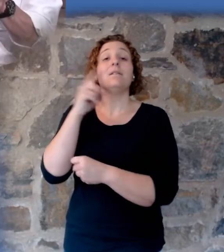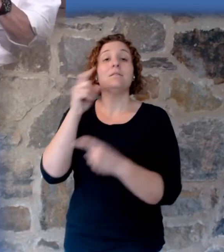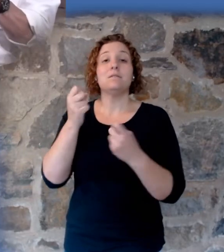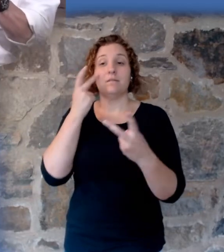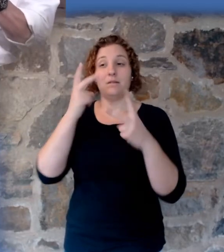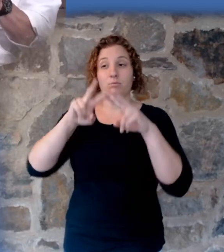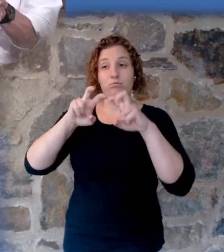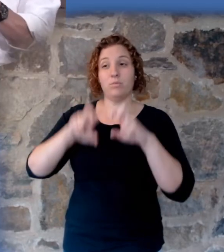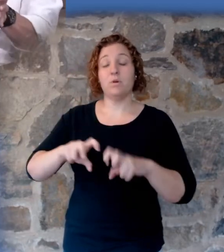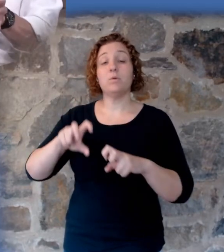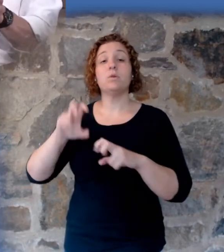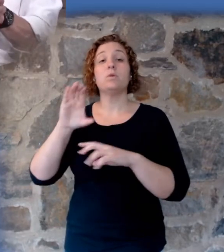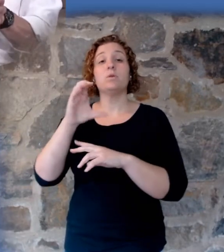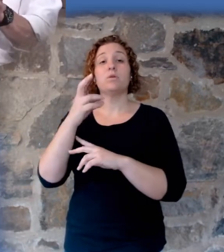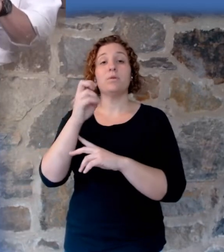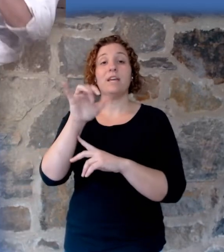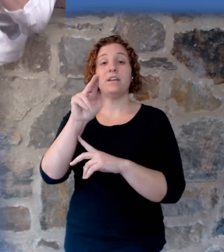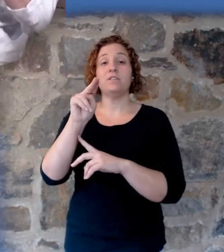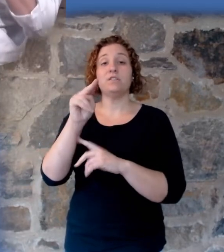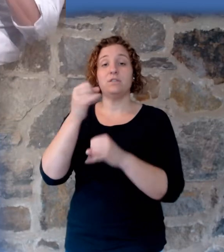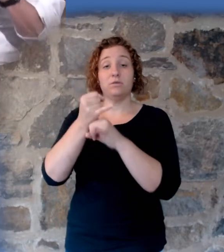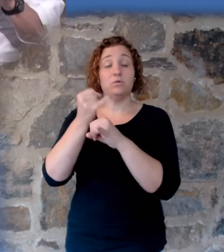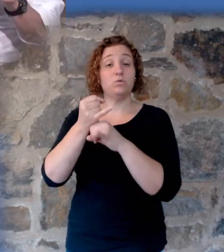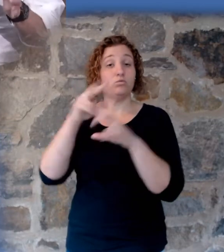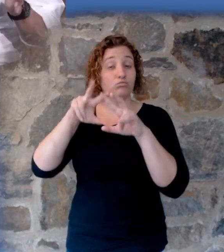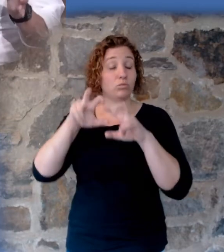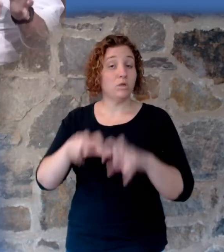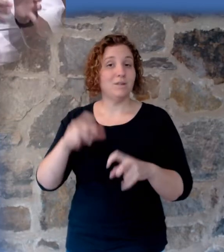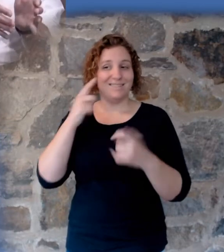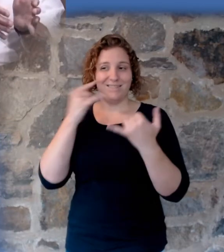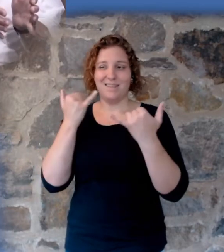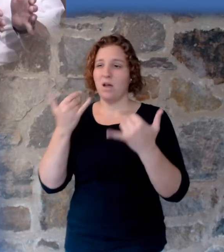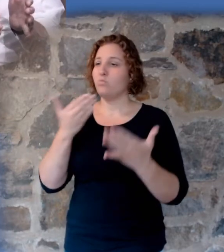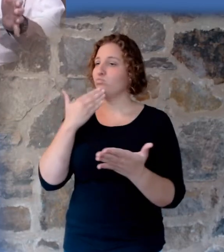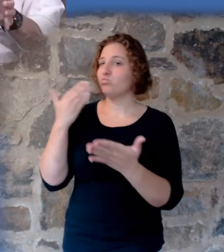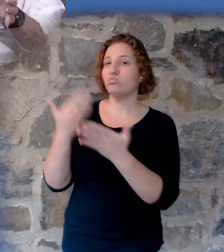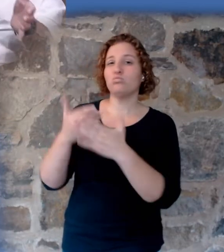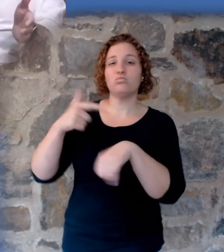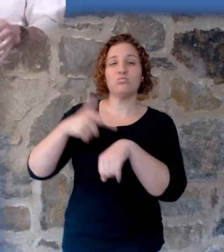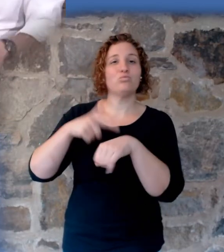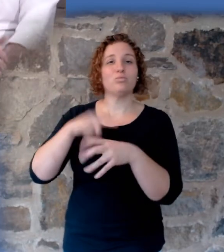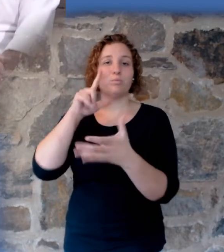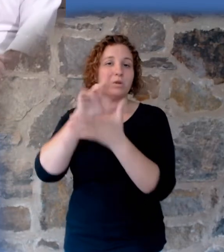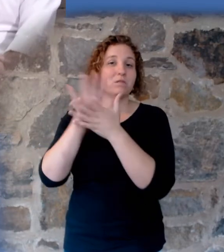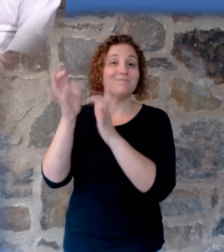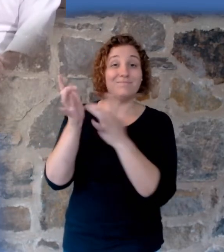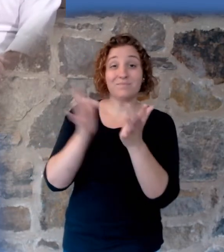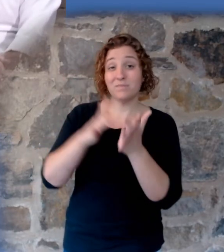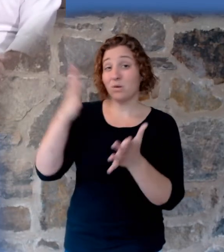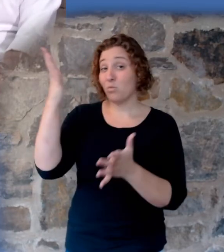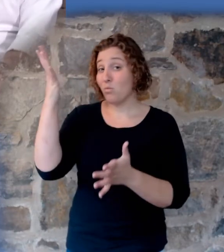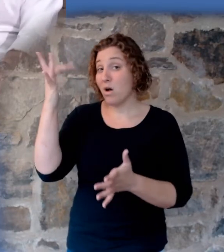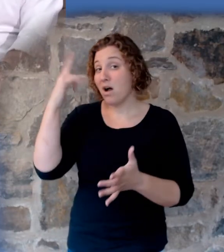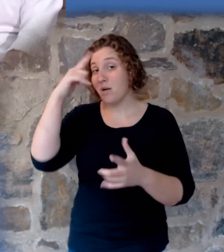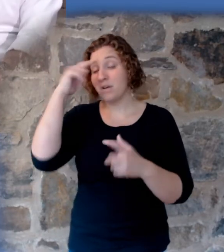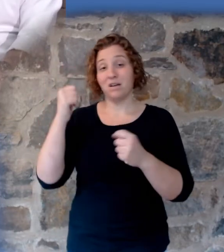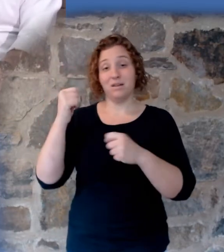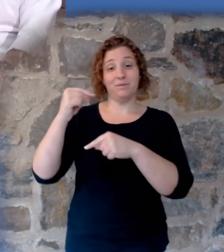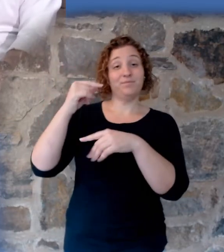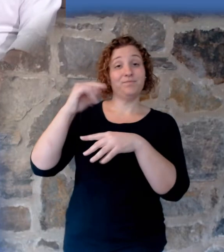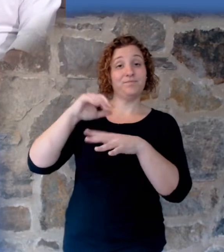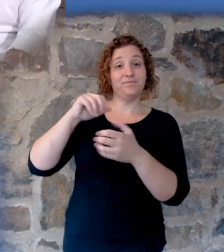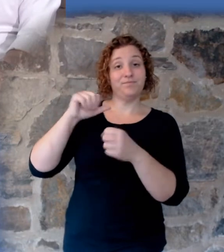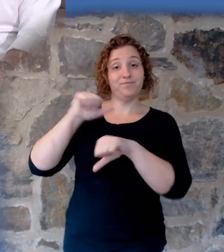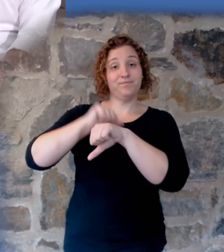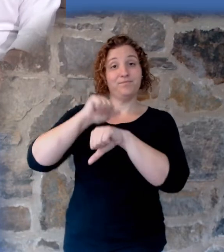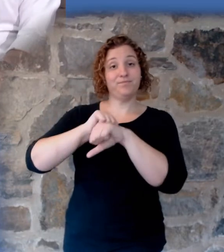how there's never been a better time in history to be a believer in Jesus because of the geological information that's been coming out out